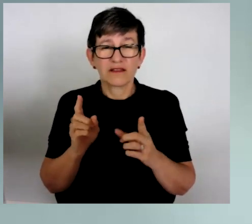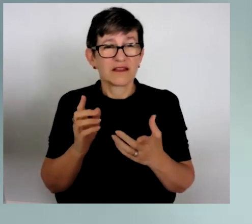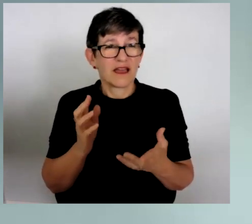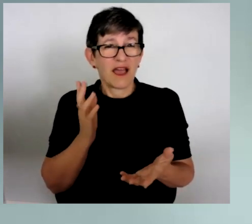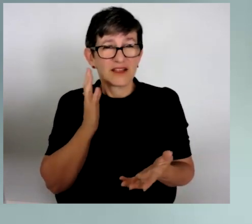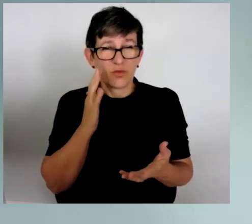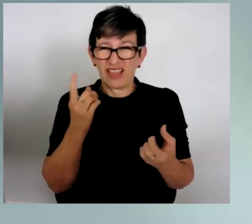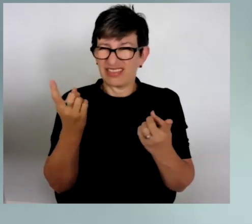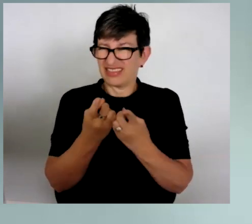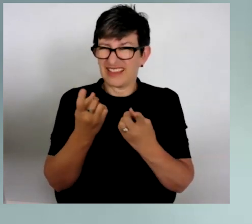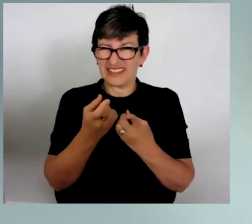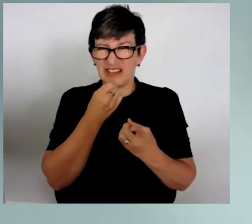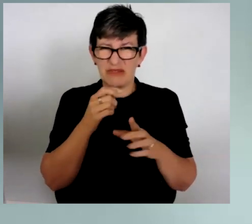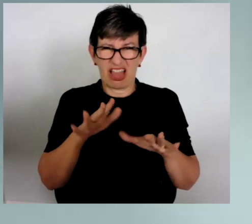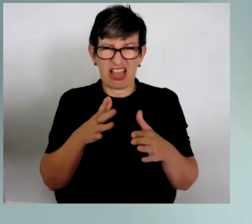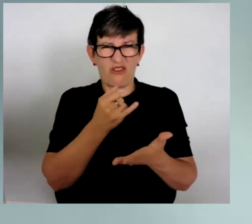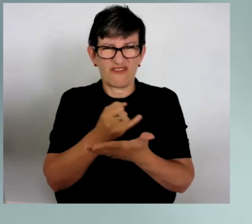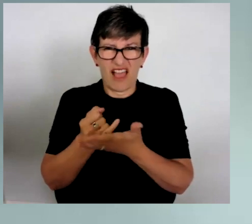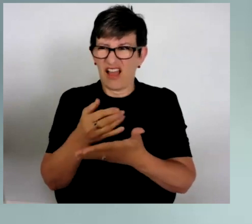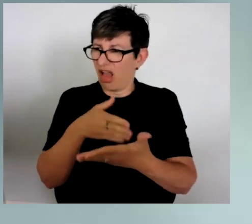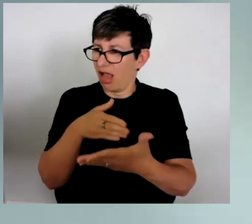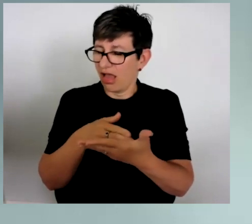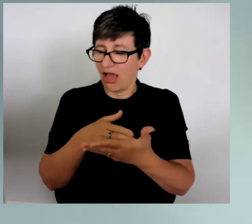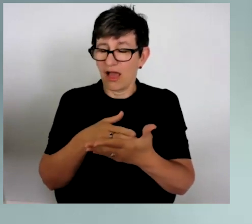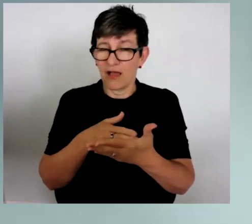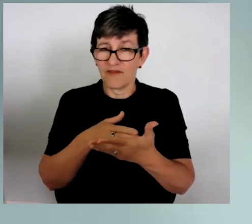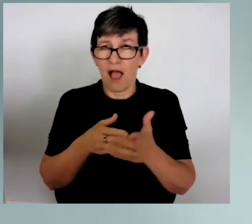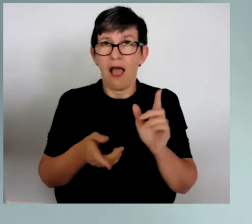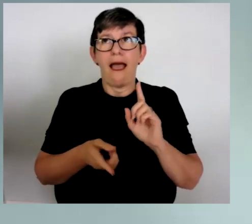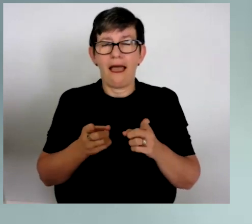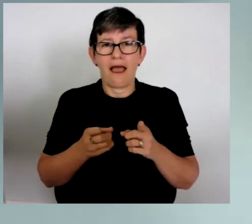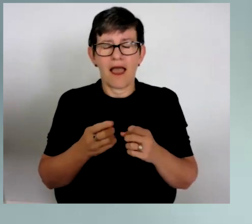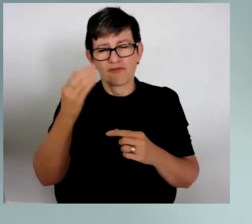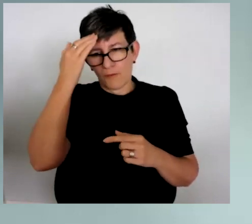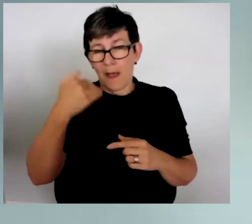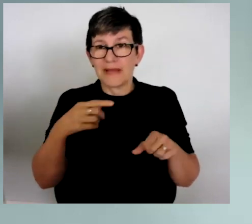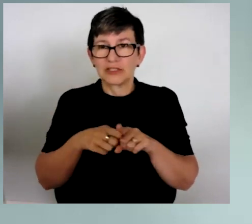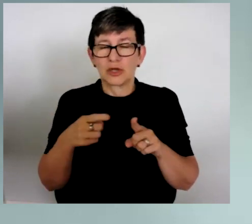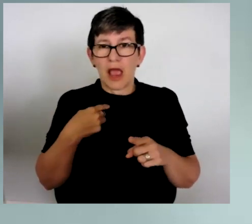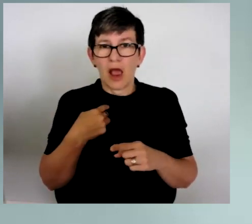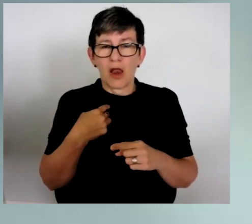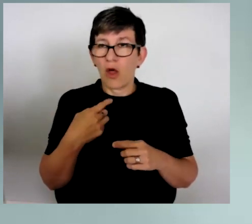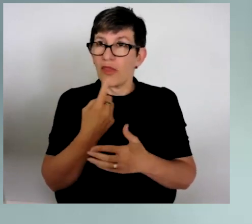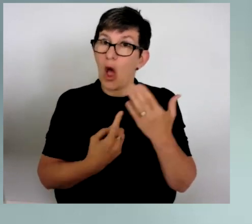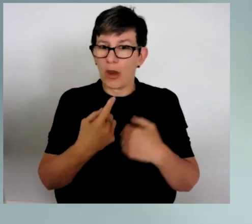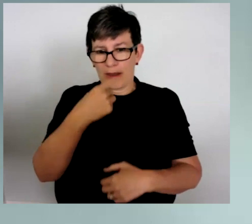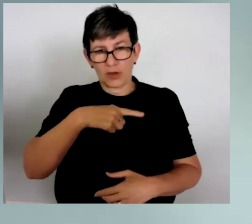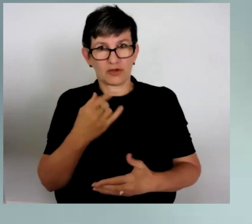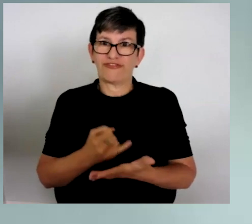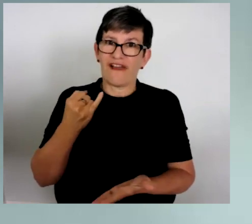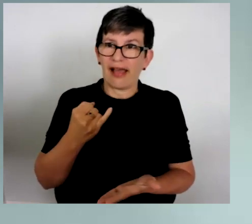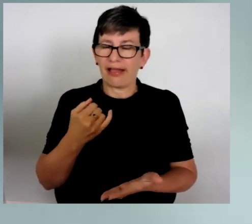They're the conversations I've often learned most from because it's reminded me that I'm not the only person who's failed as an advocate.